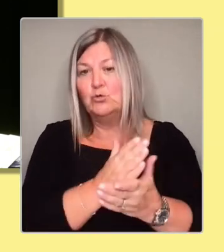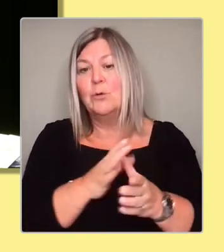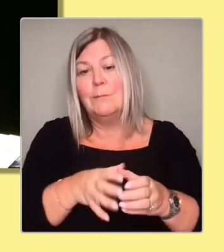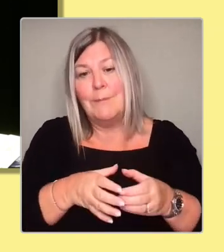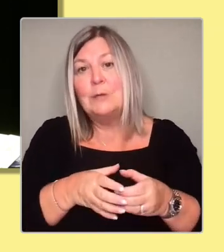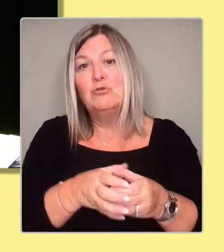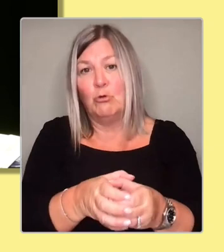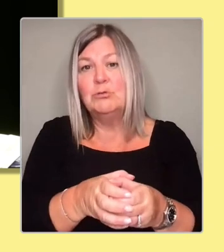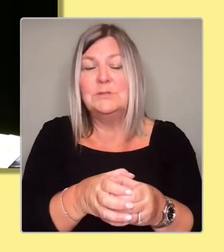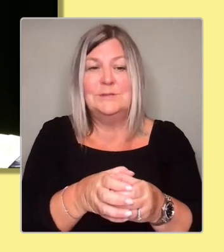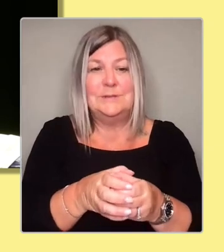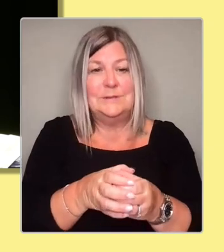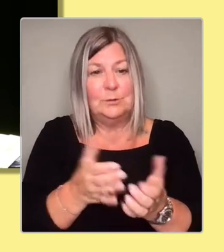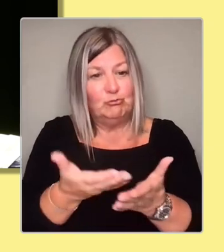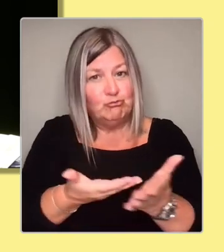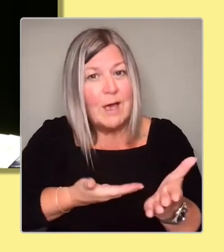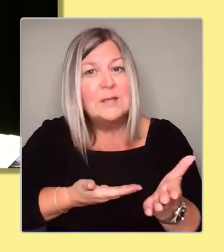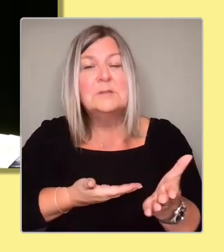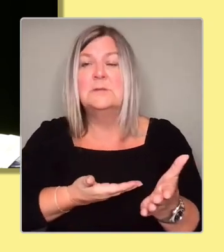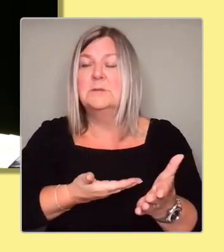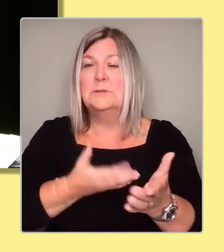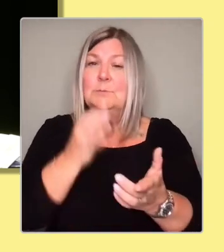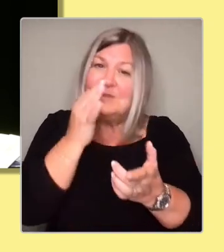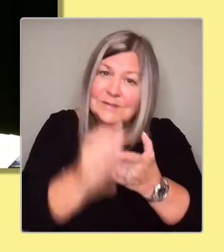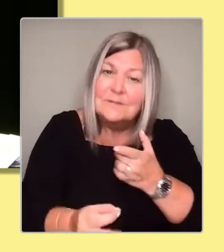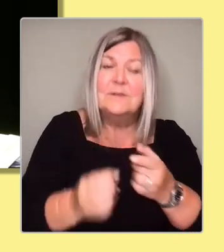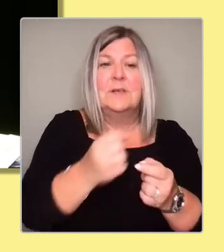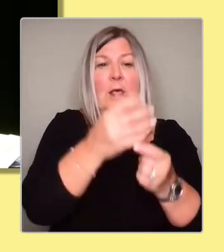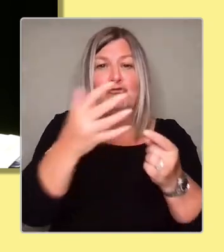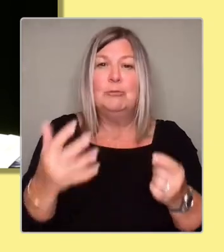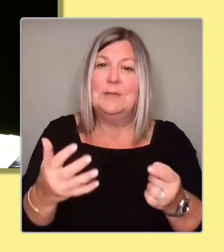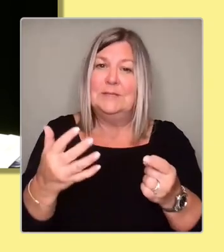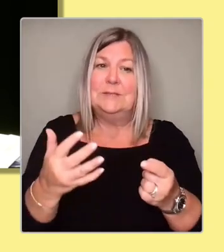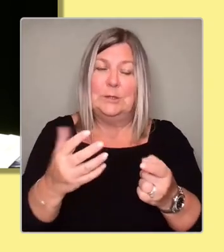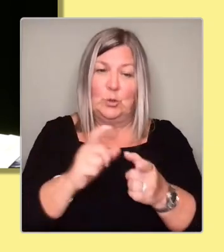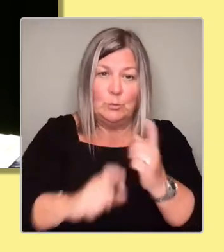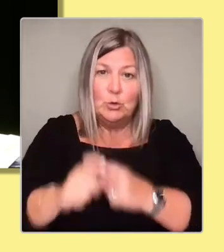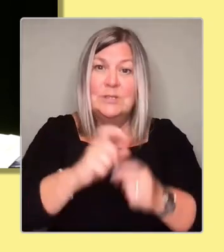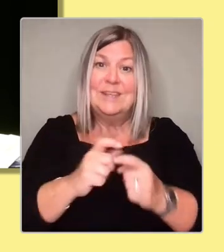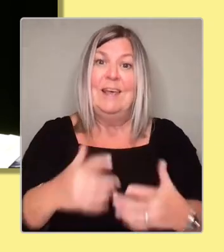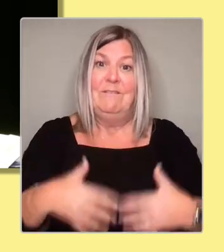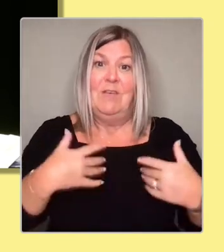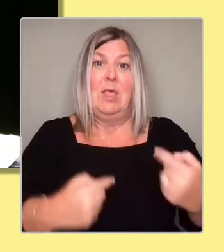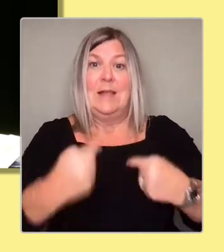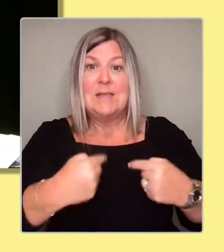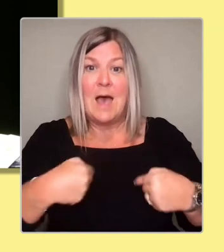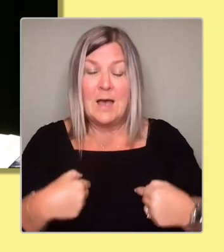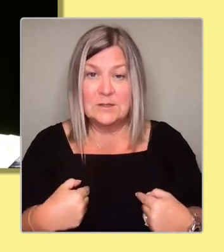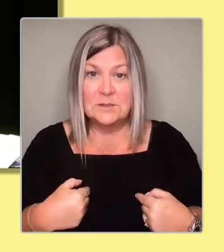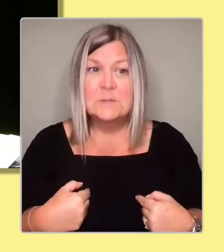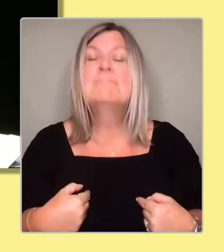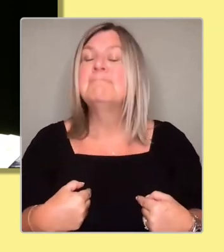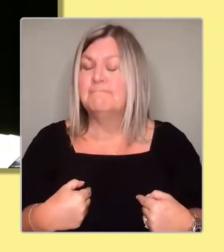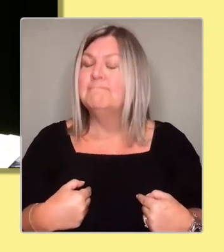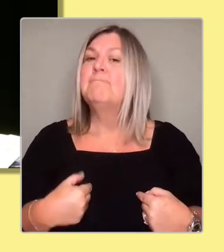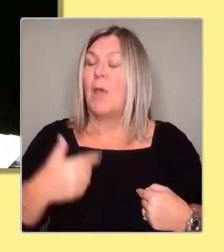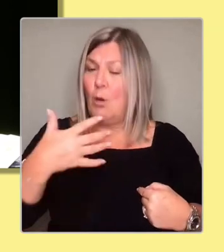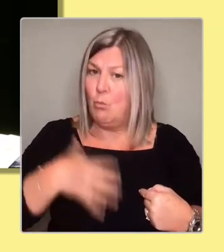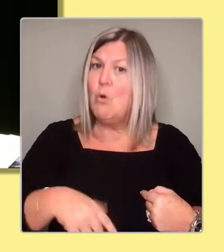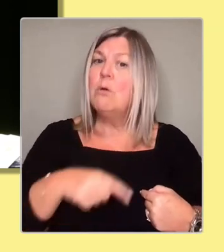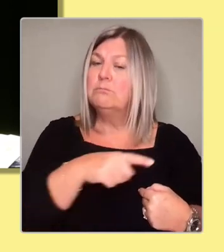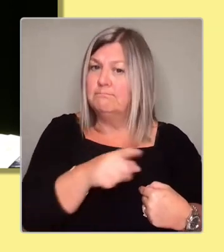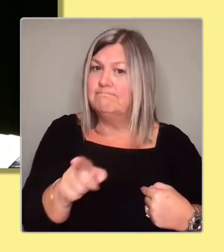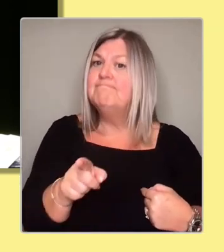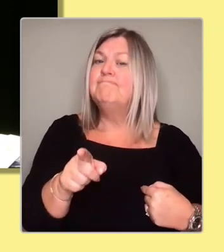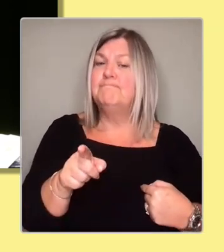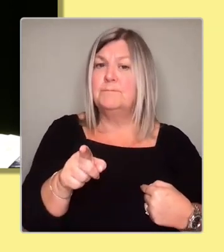plus community who feel under attack, I want them to be able to look me in the eye as first minister, as